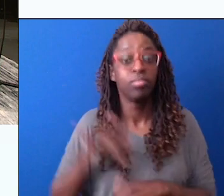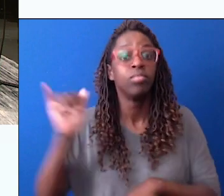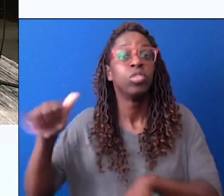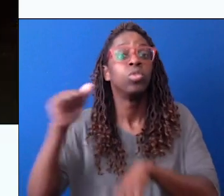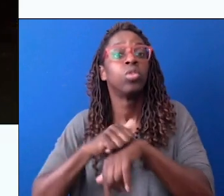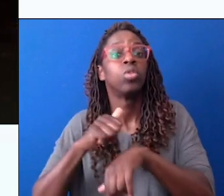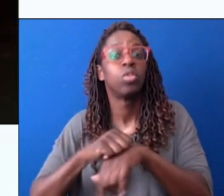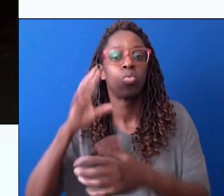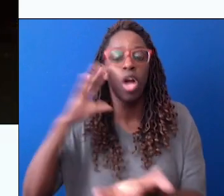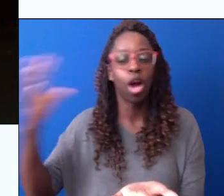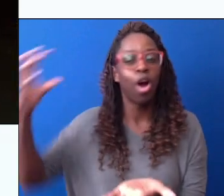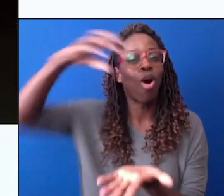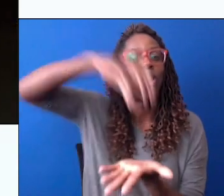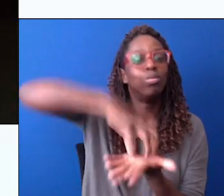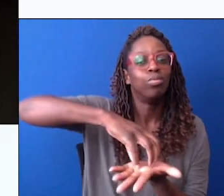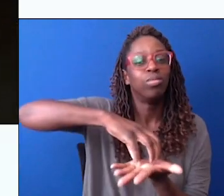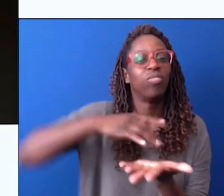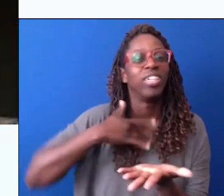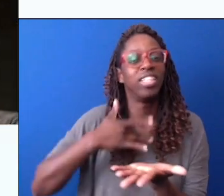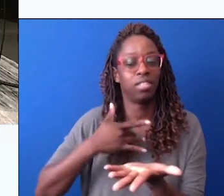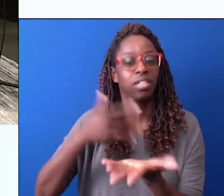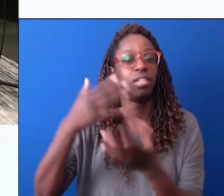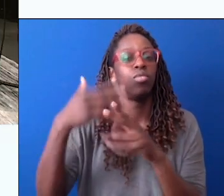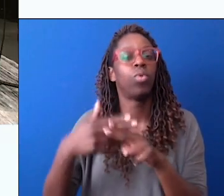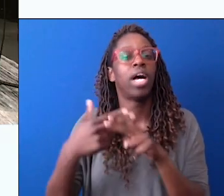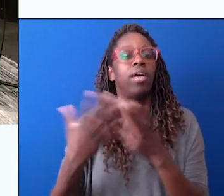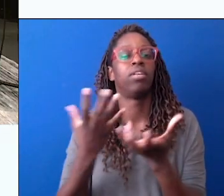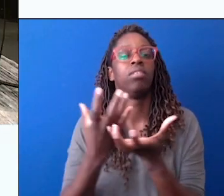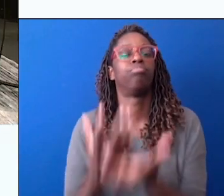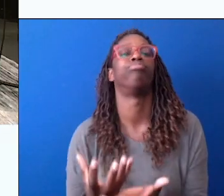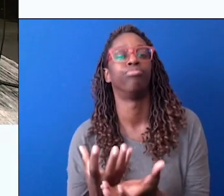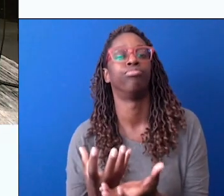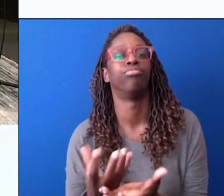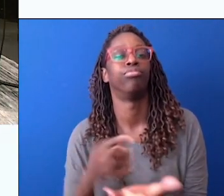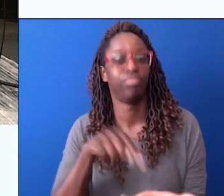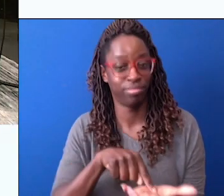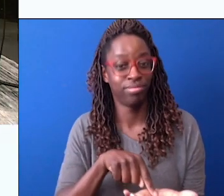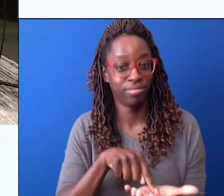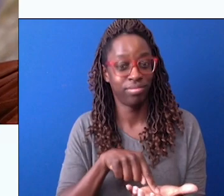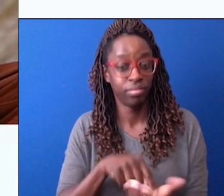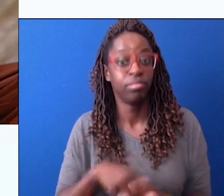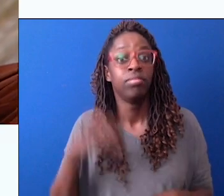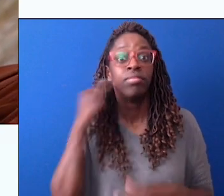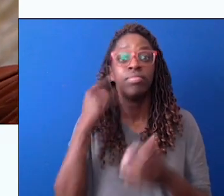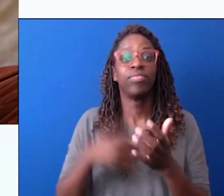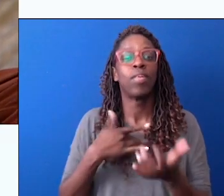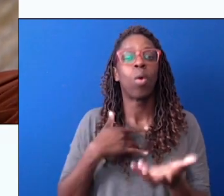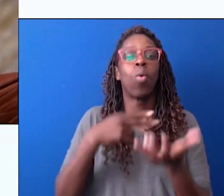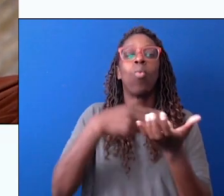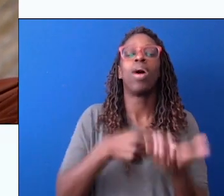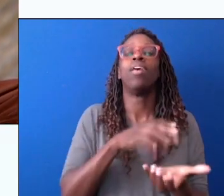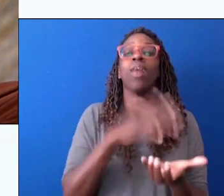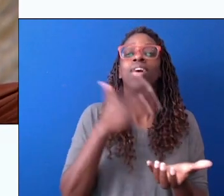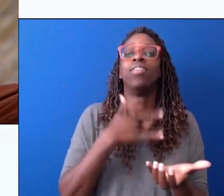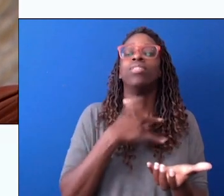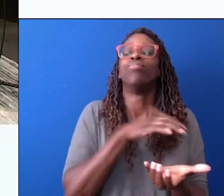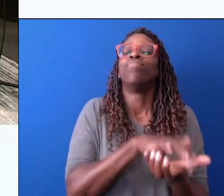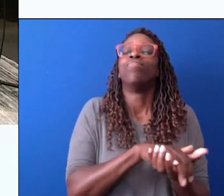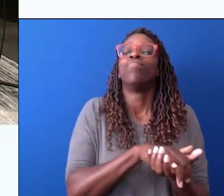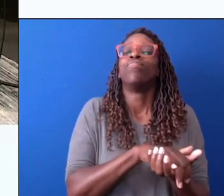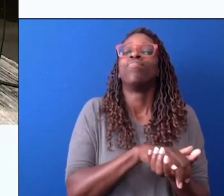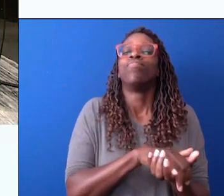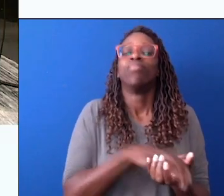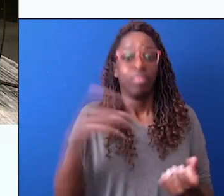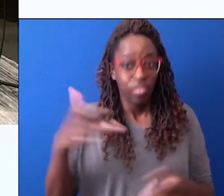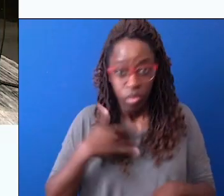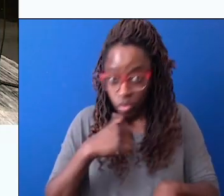It looked kind of like this. And he would put the stone in his hand, and he would feel the weight. Sometimes when we feel the weight of something, it makes us feel good, right?